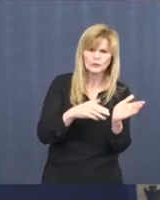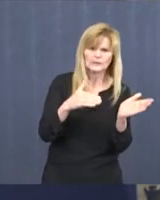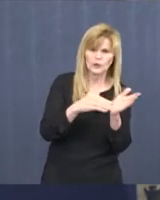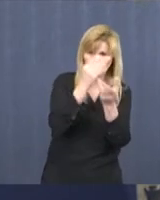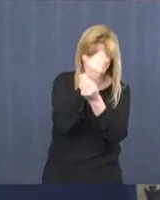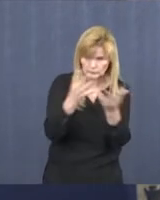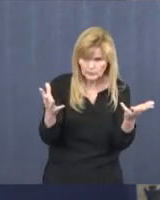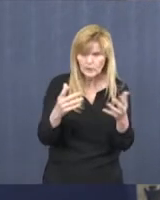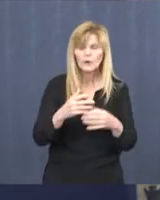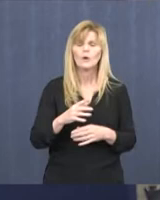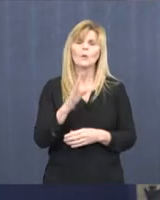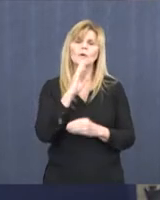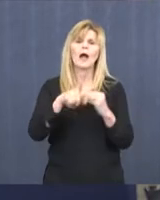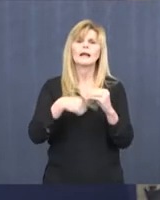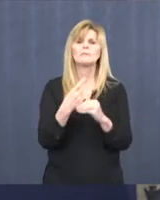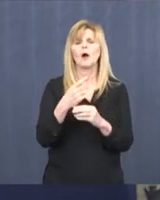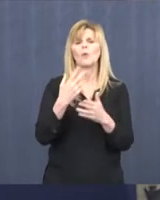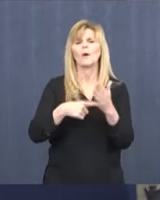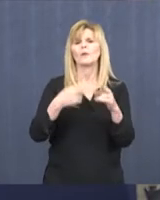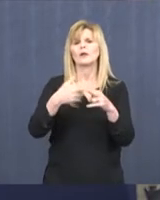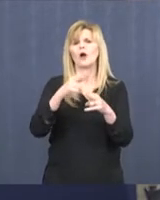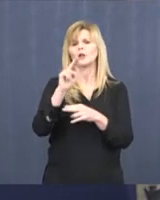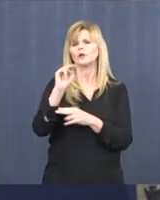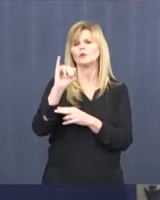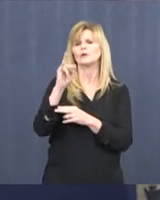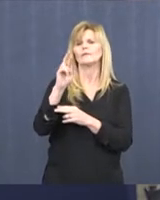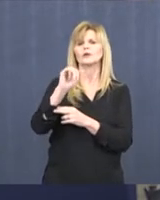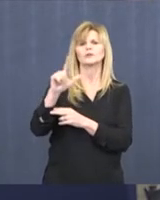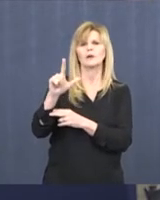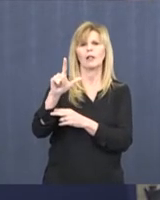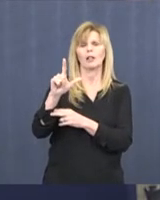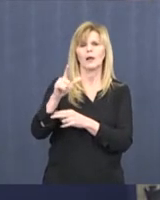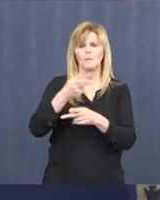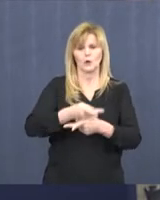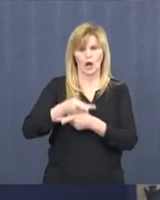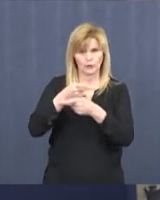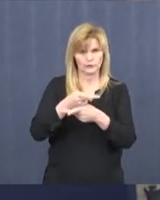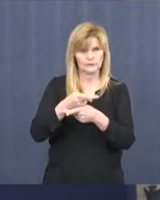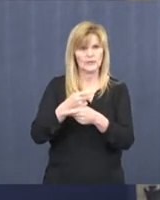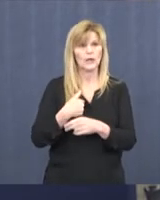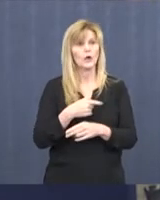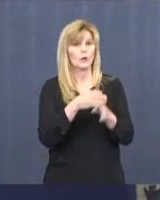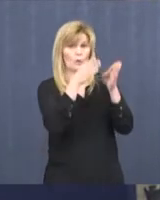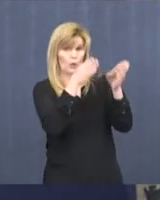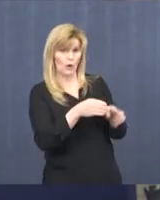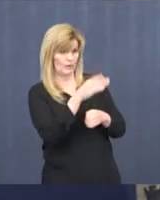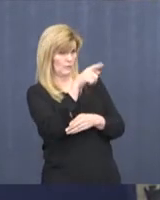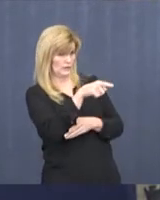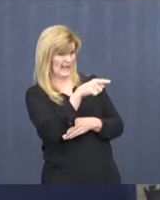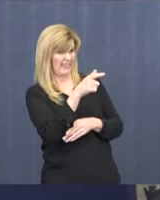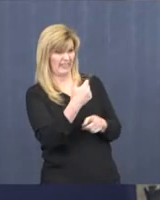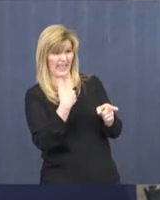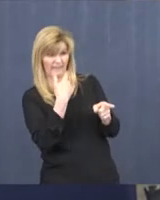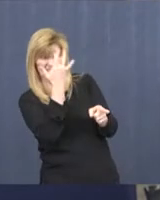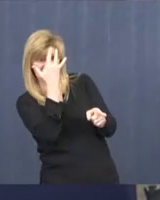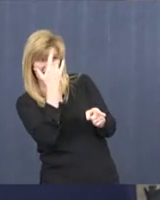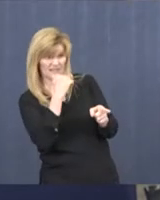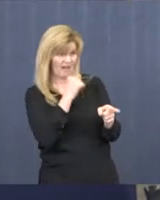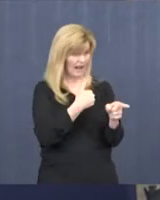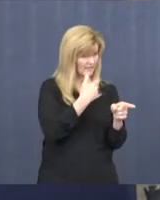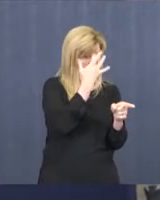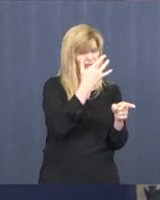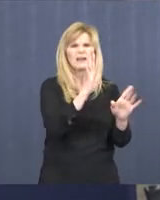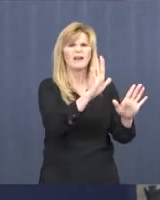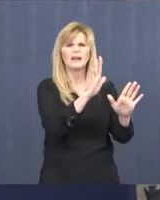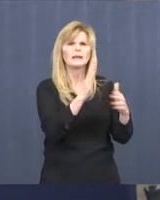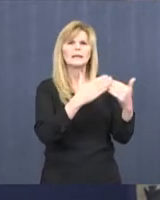which basically means that we treat everybody as infectious even though we don't know their status. So if we can apply a little bit